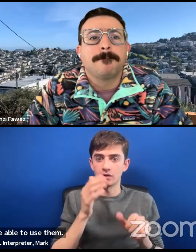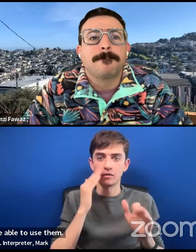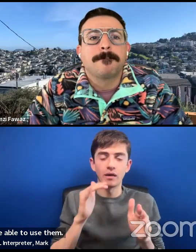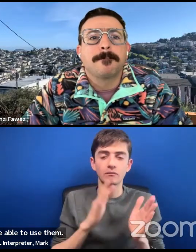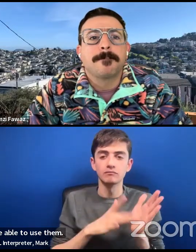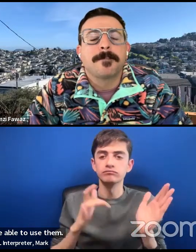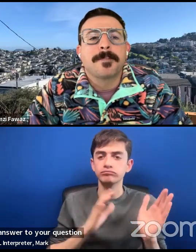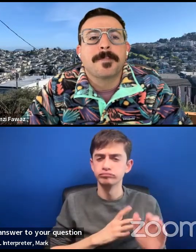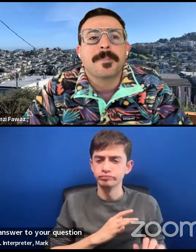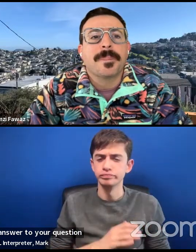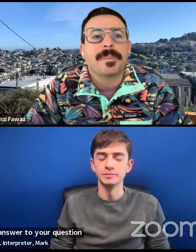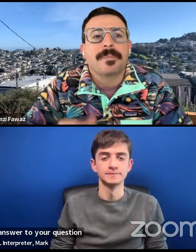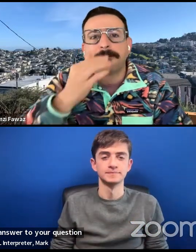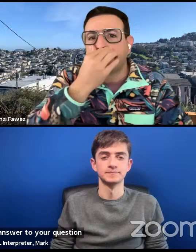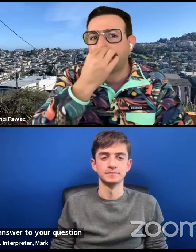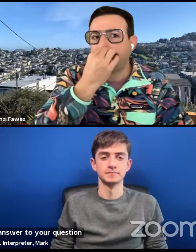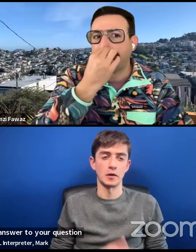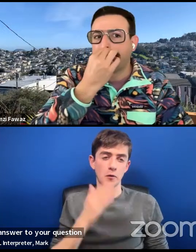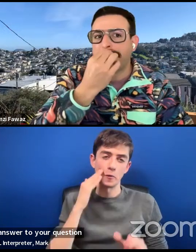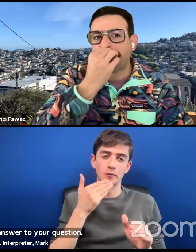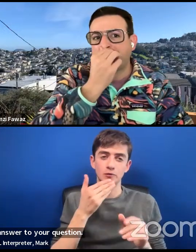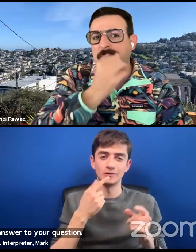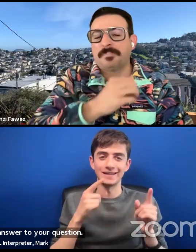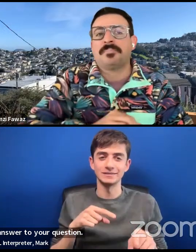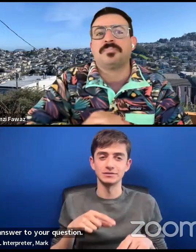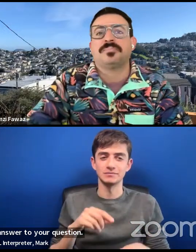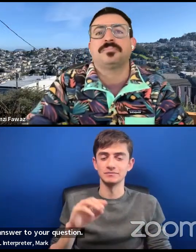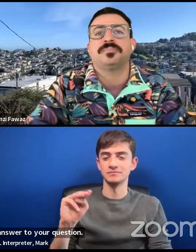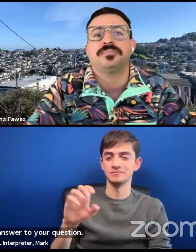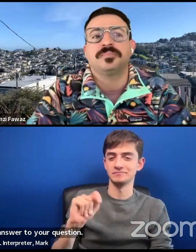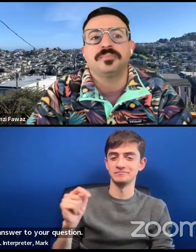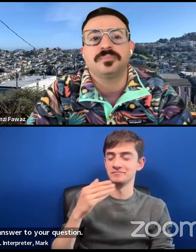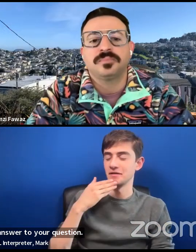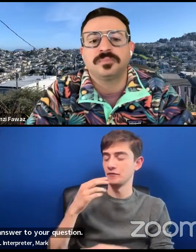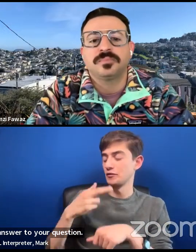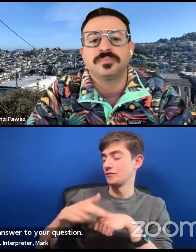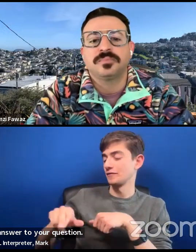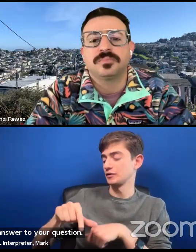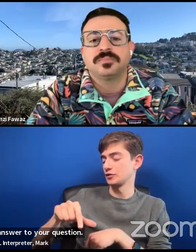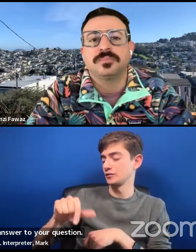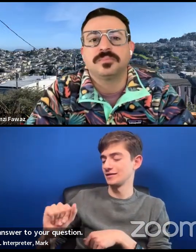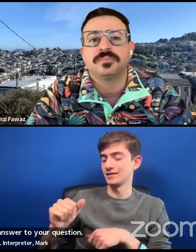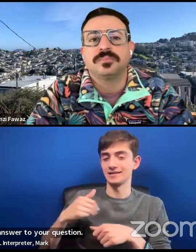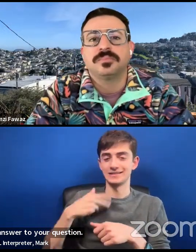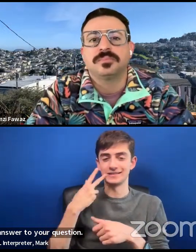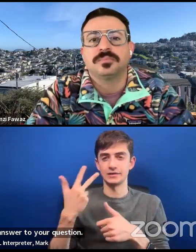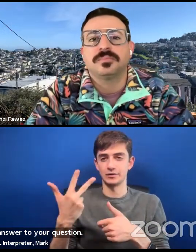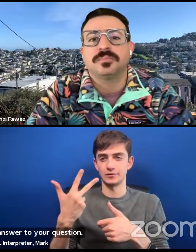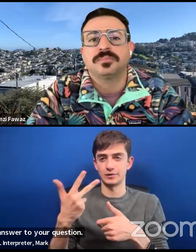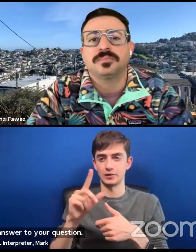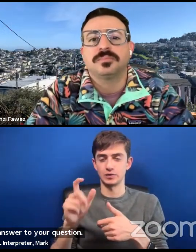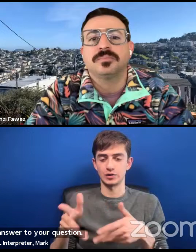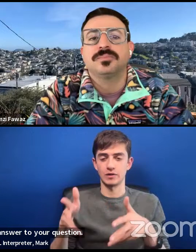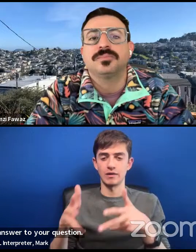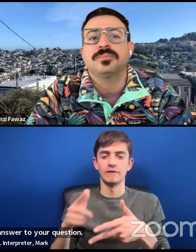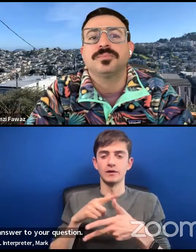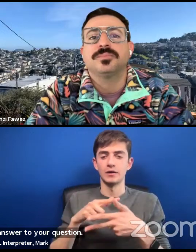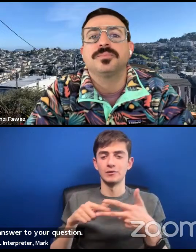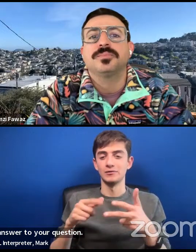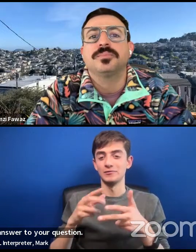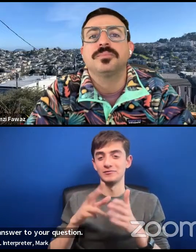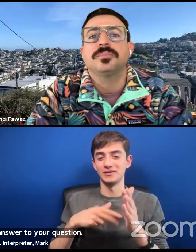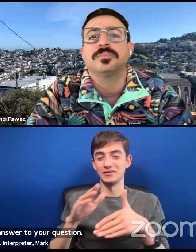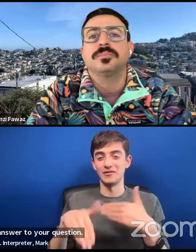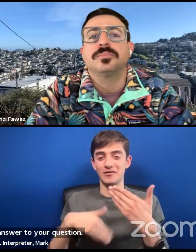Thank you for pointing me back to the Q and A. There are three questions and I'm going to read them all. The first is by Clagg's board member,